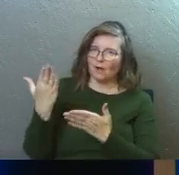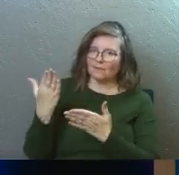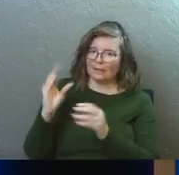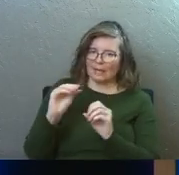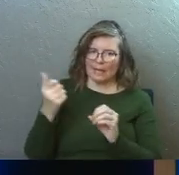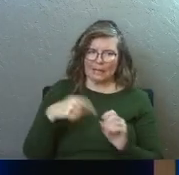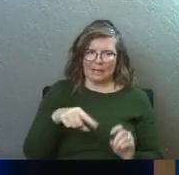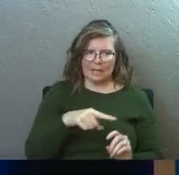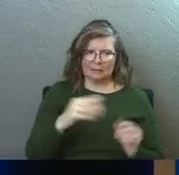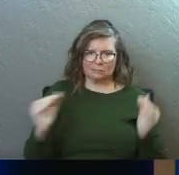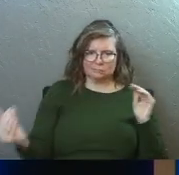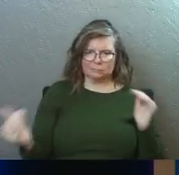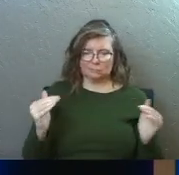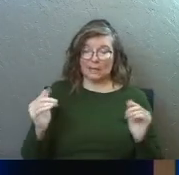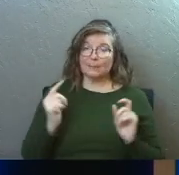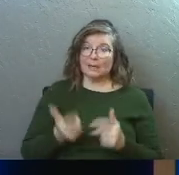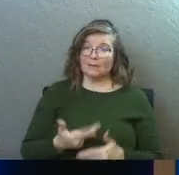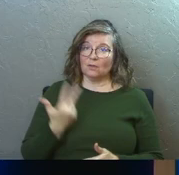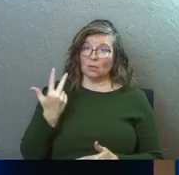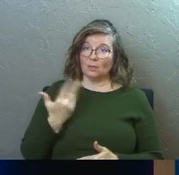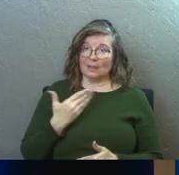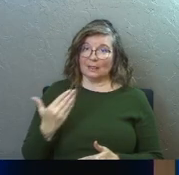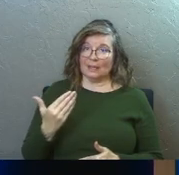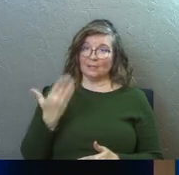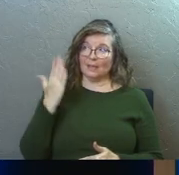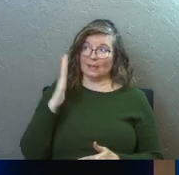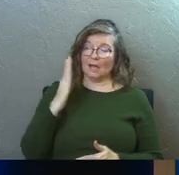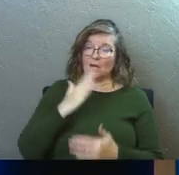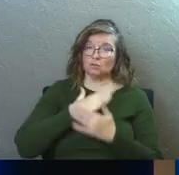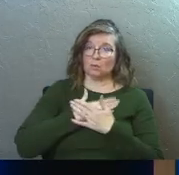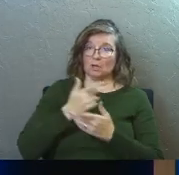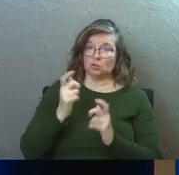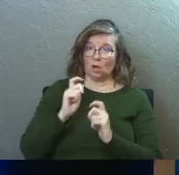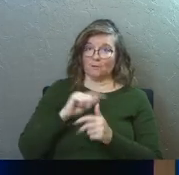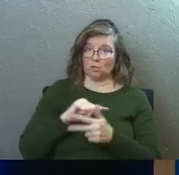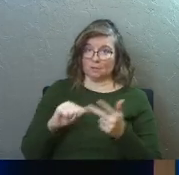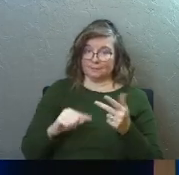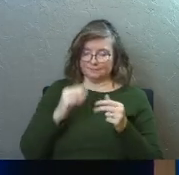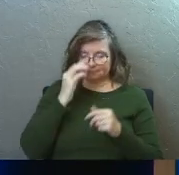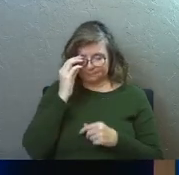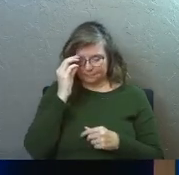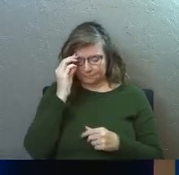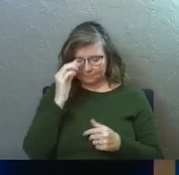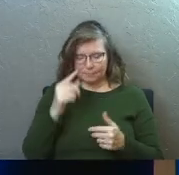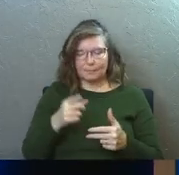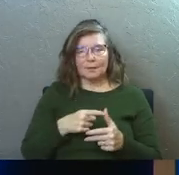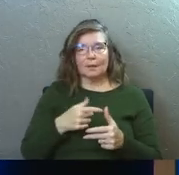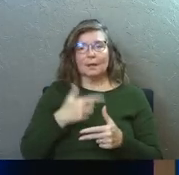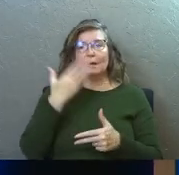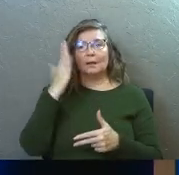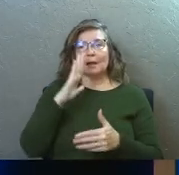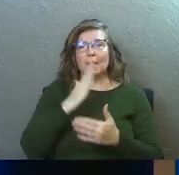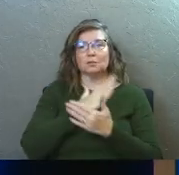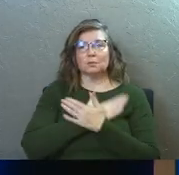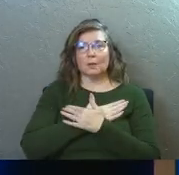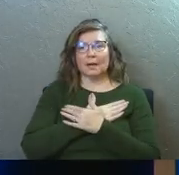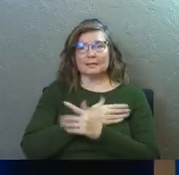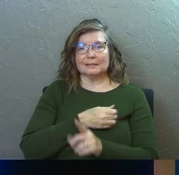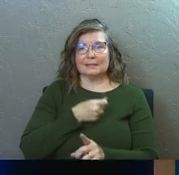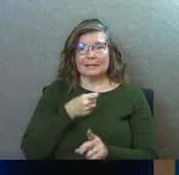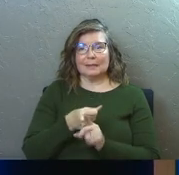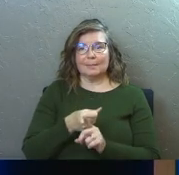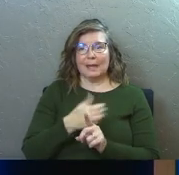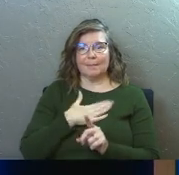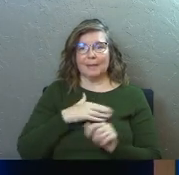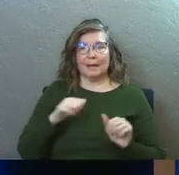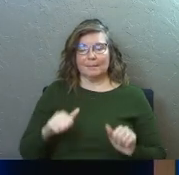nothing else does? I want to give you three things that God's rest offers to us. The first thing is God's rest impacts